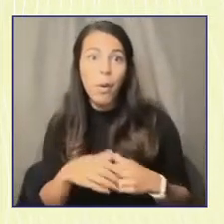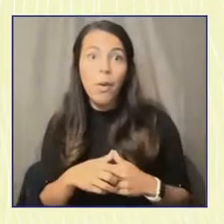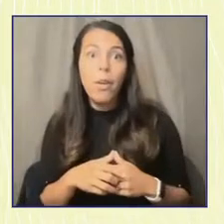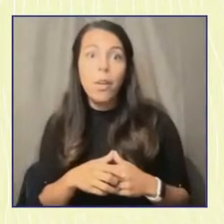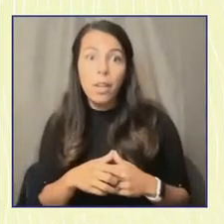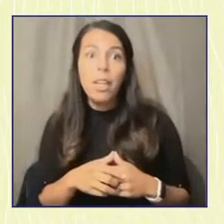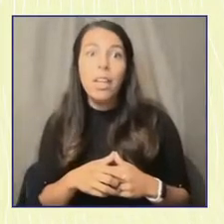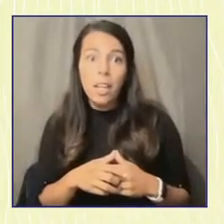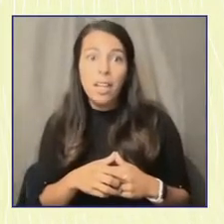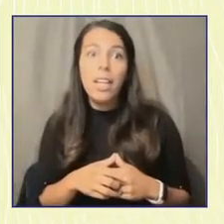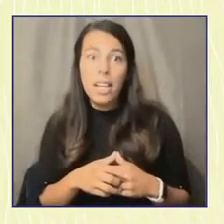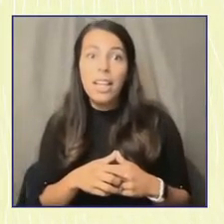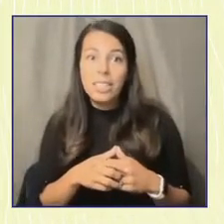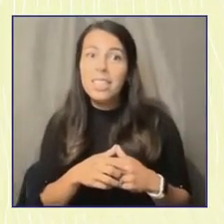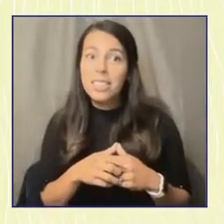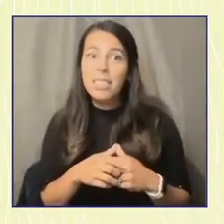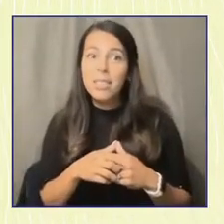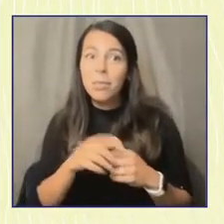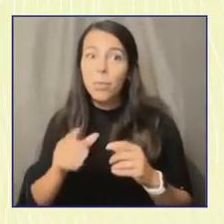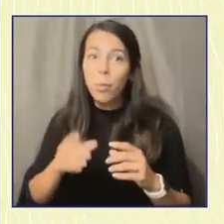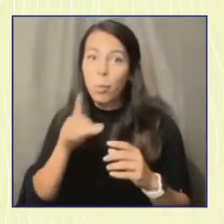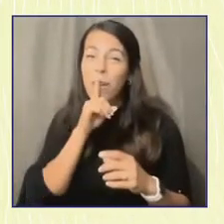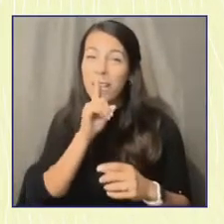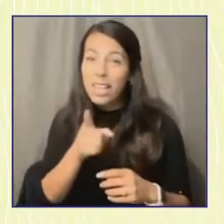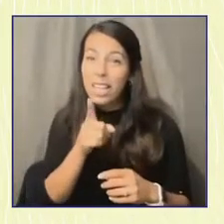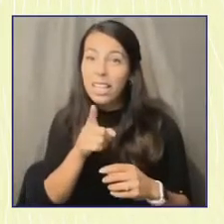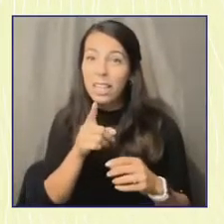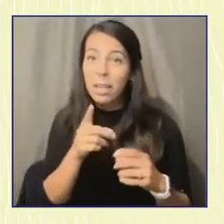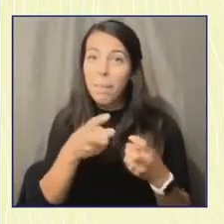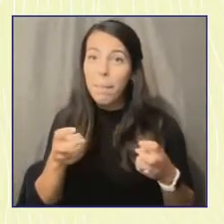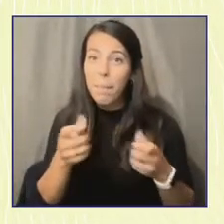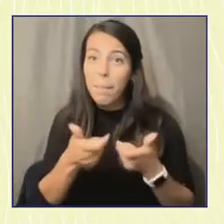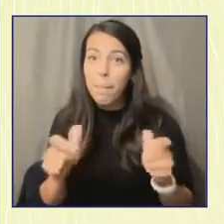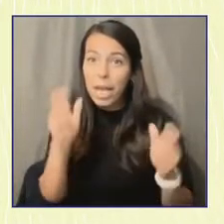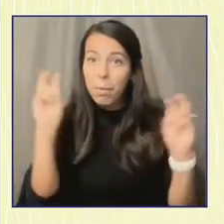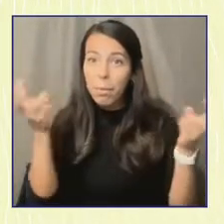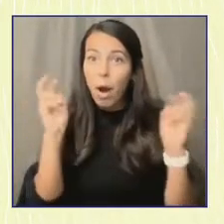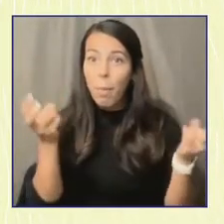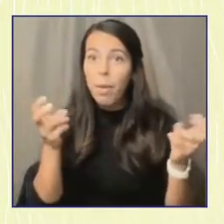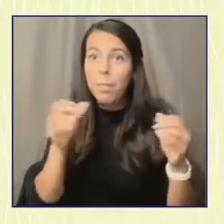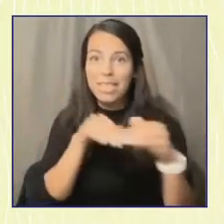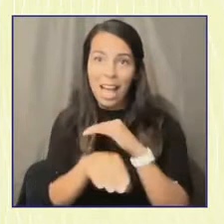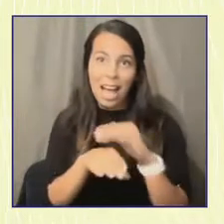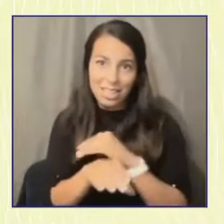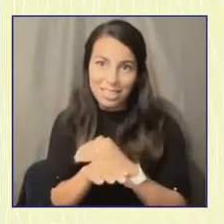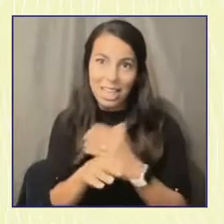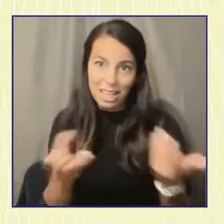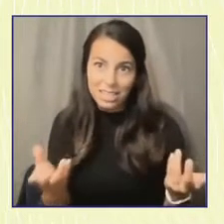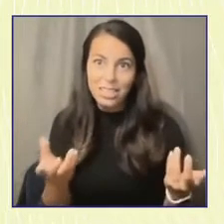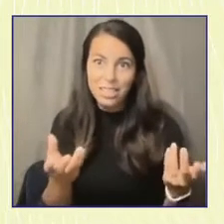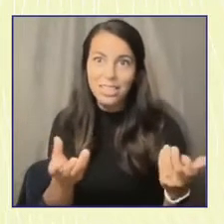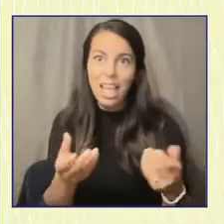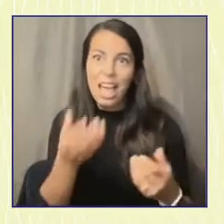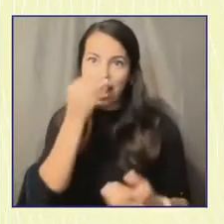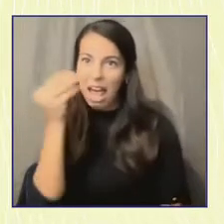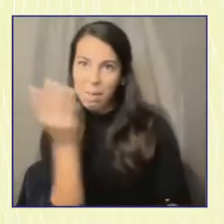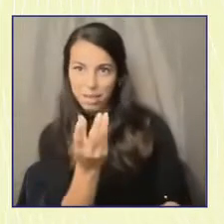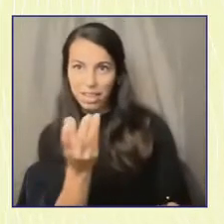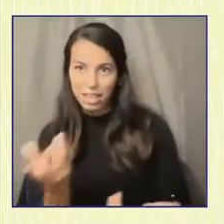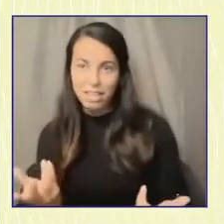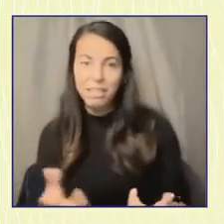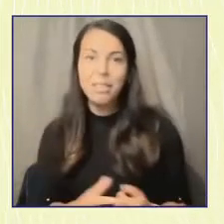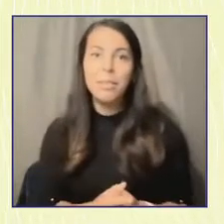more about access than it is about apathy. So you'll see here on this slide what we mean.